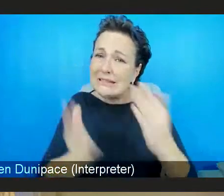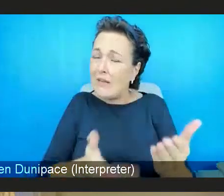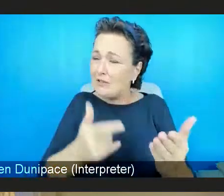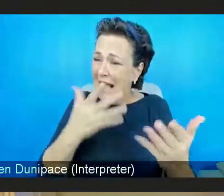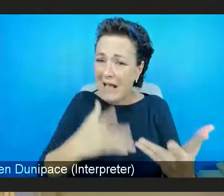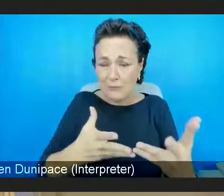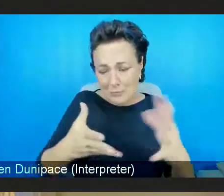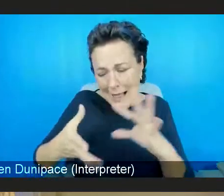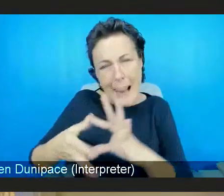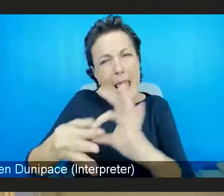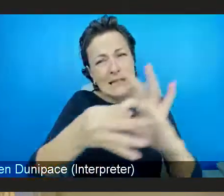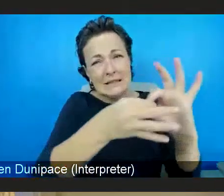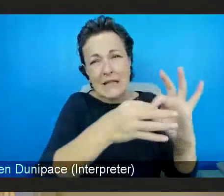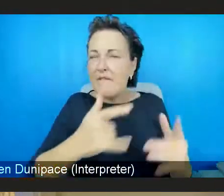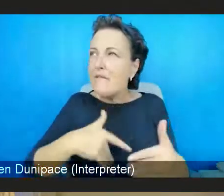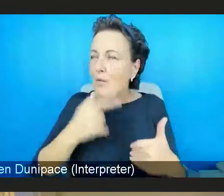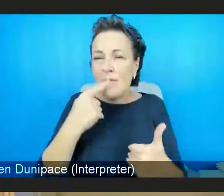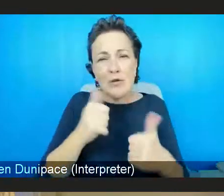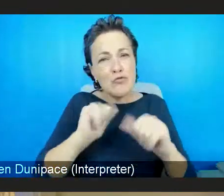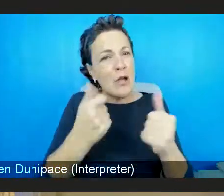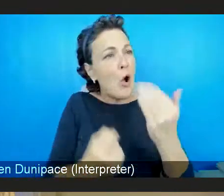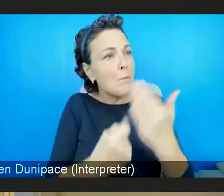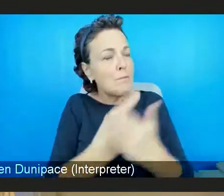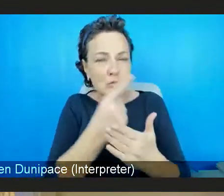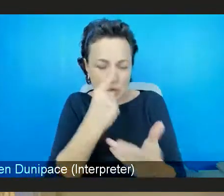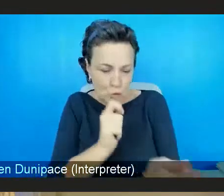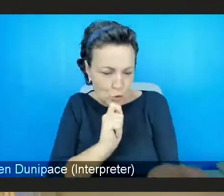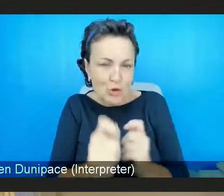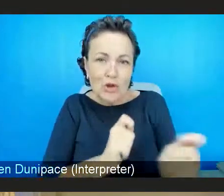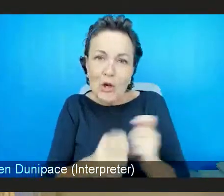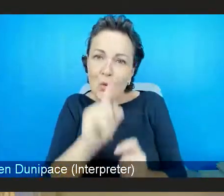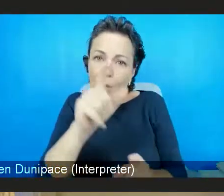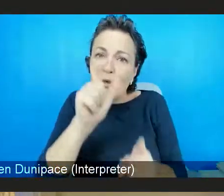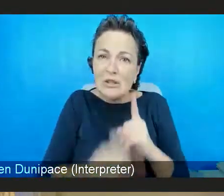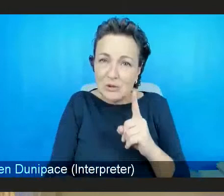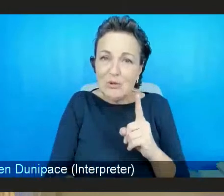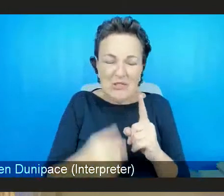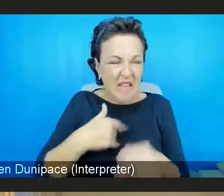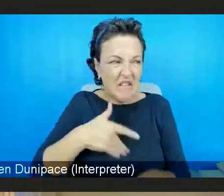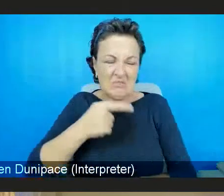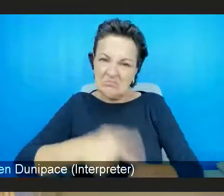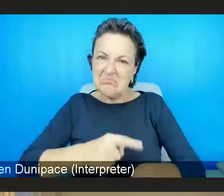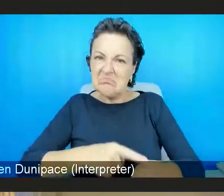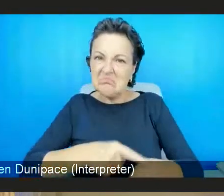opportunity to shape what we do and how we do differently. We think that now is the time.